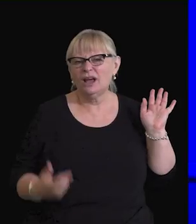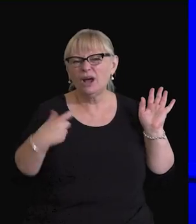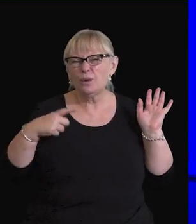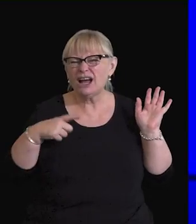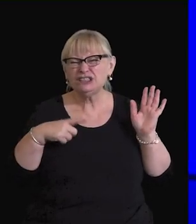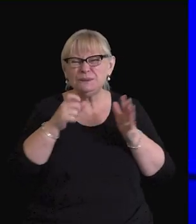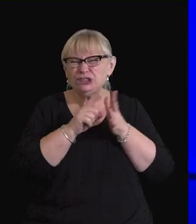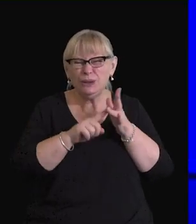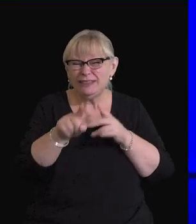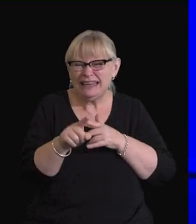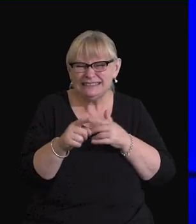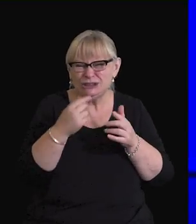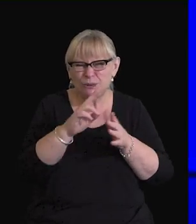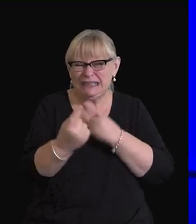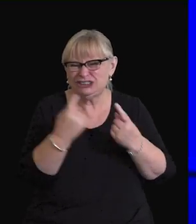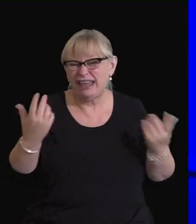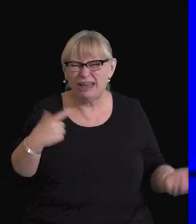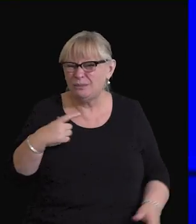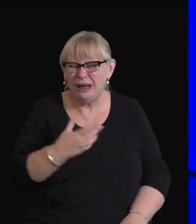Why do we inflict this stuff on each other?